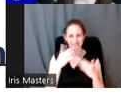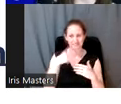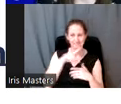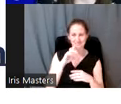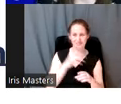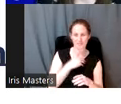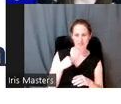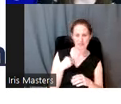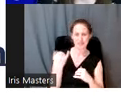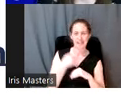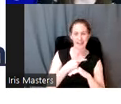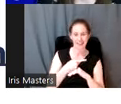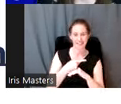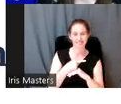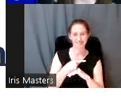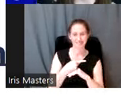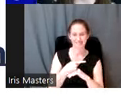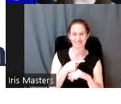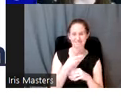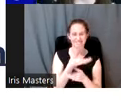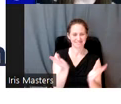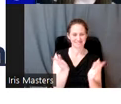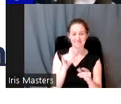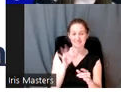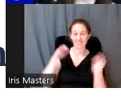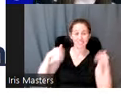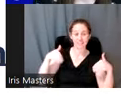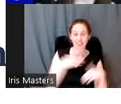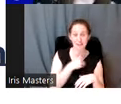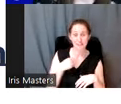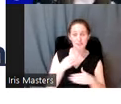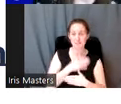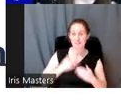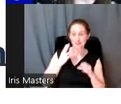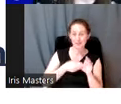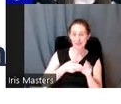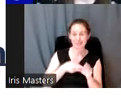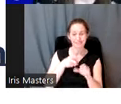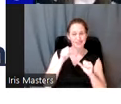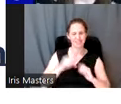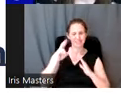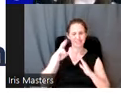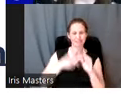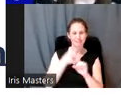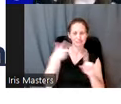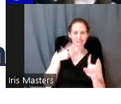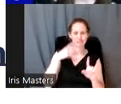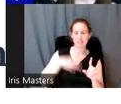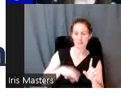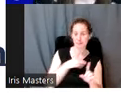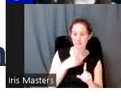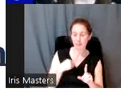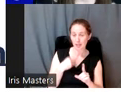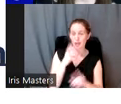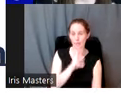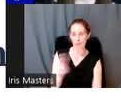all of our members today out there, and if you are not a member, please join us. You can read all about the benefits of membership on